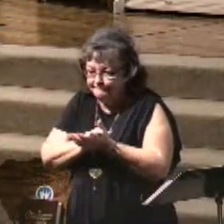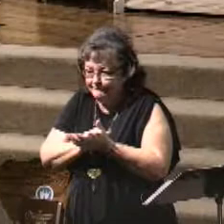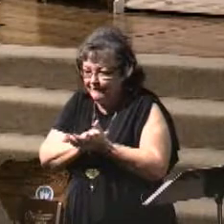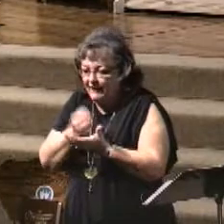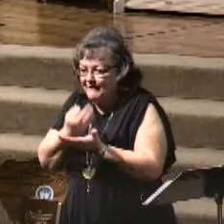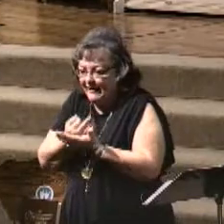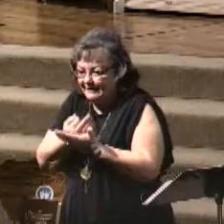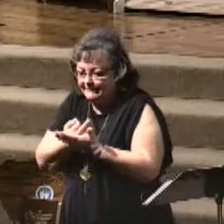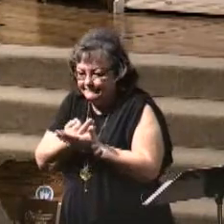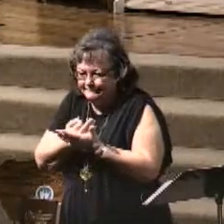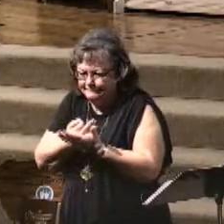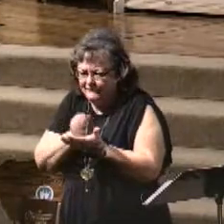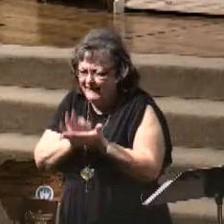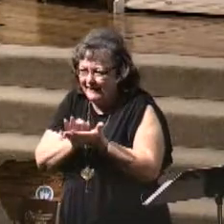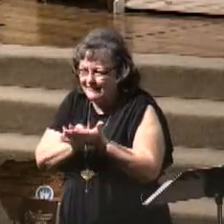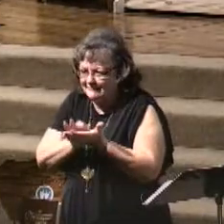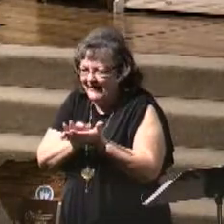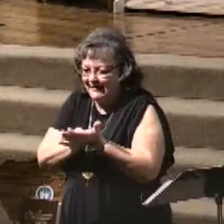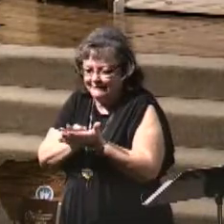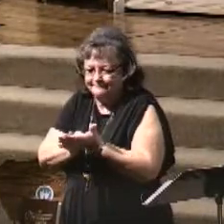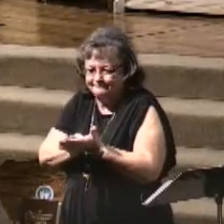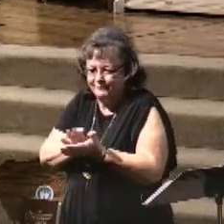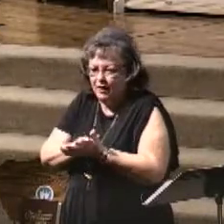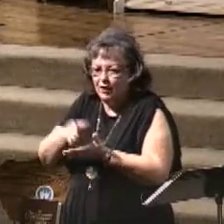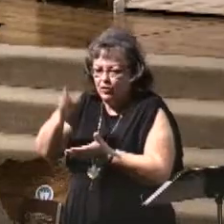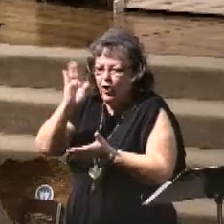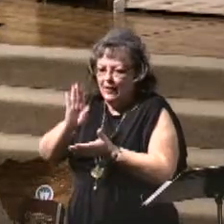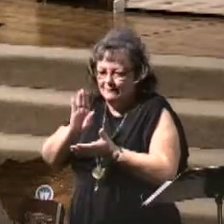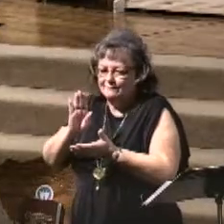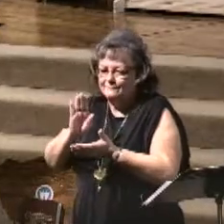Apophis, they've called it. God of chaos is what it means.